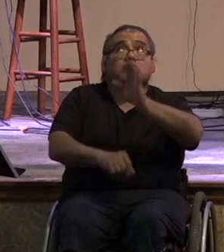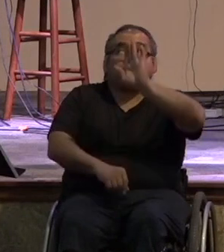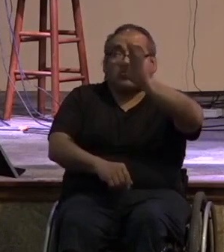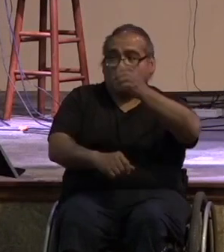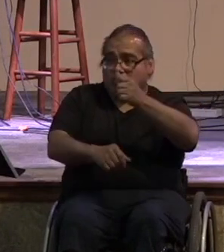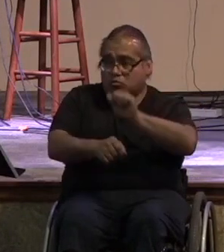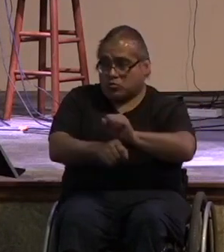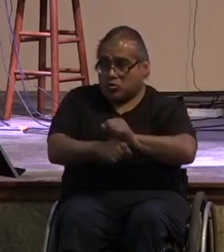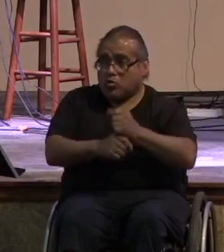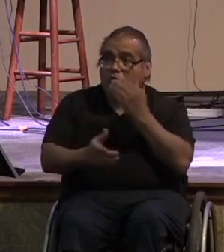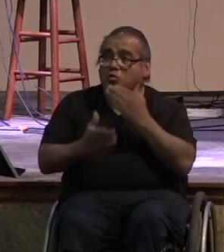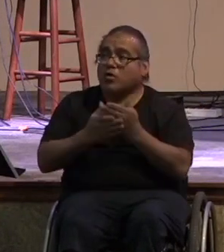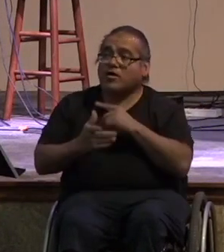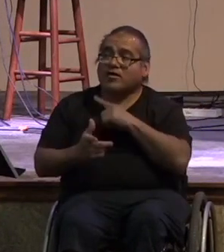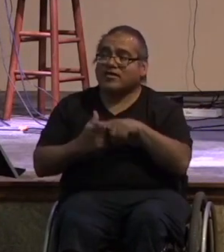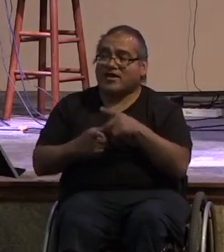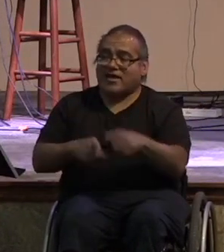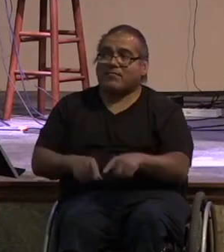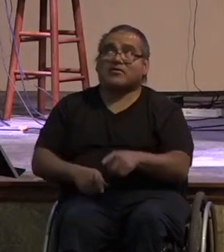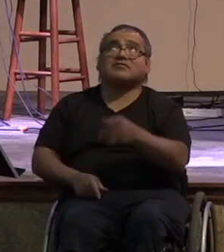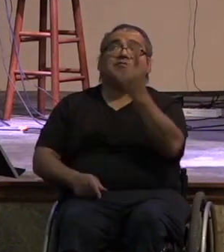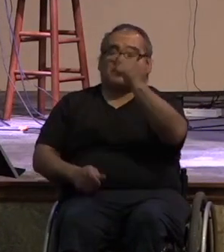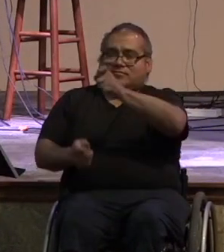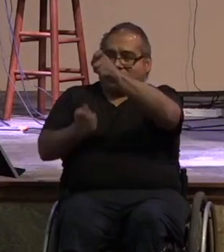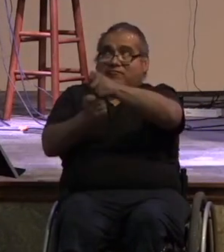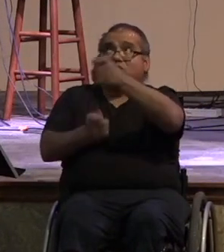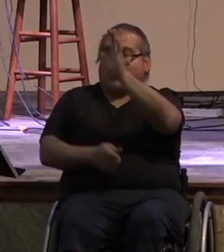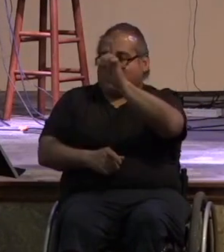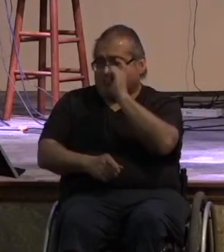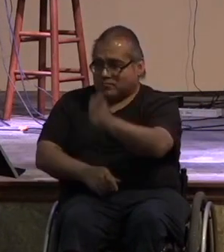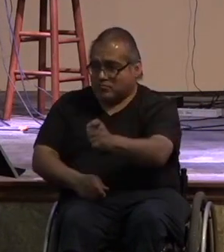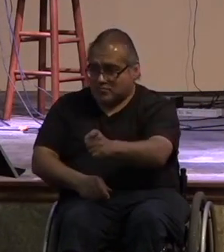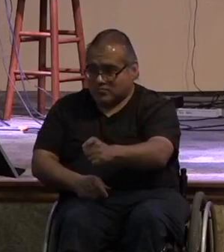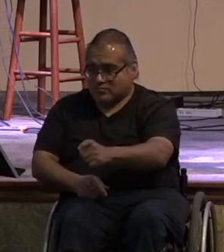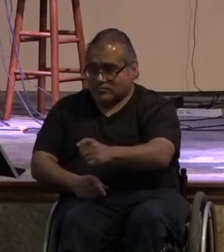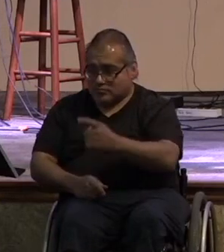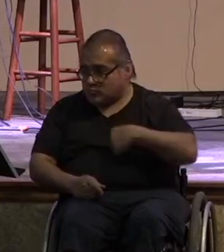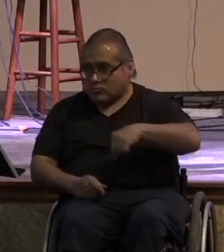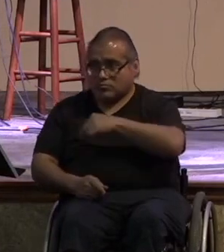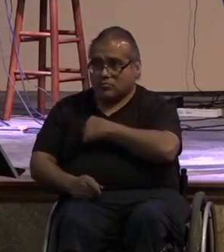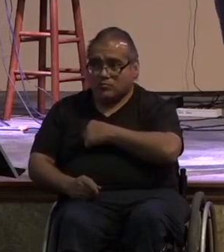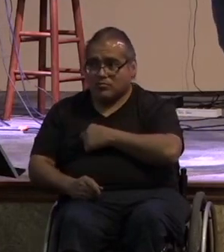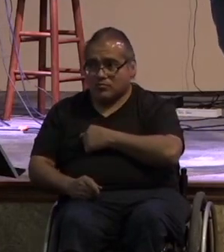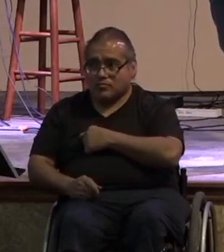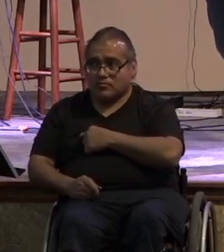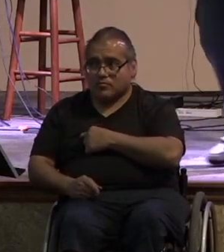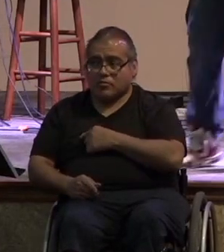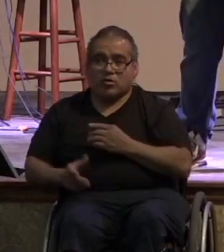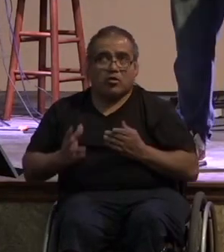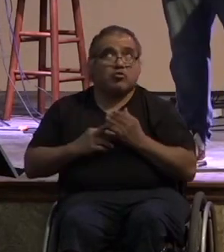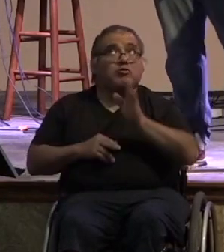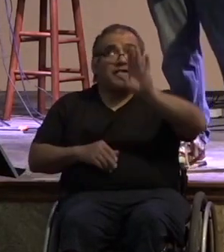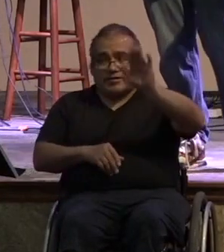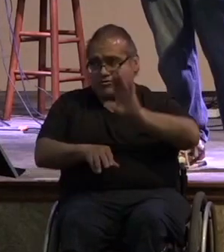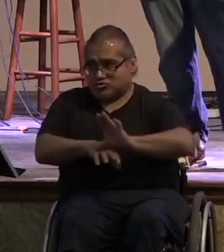that only god can accomplish right god's church is built of people who don't